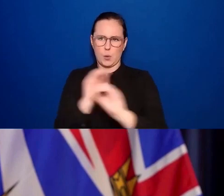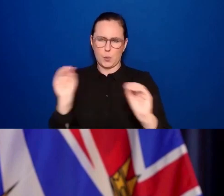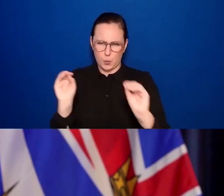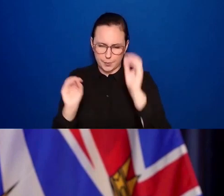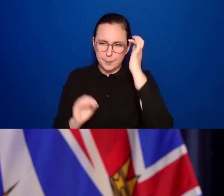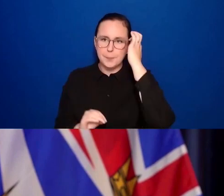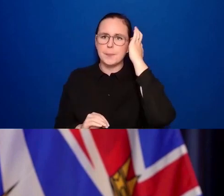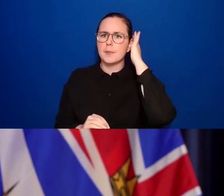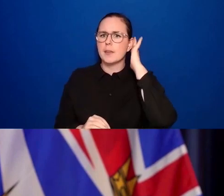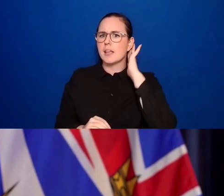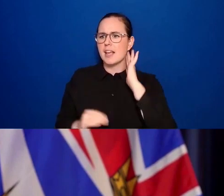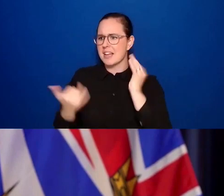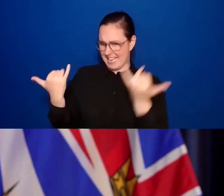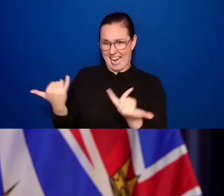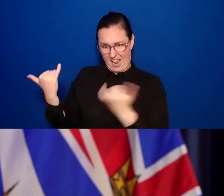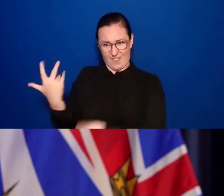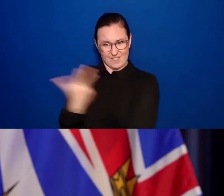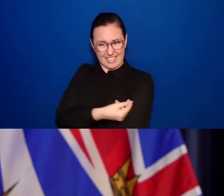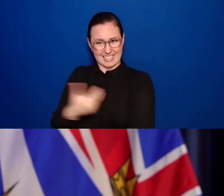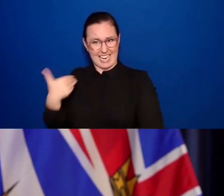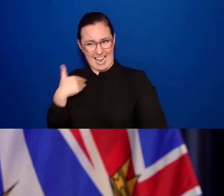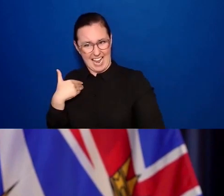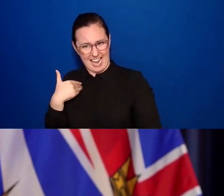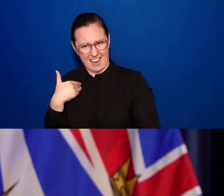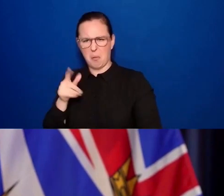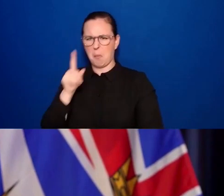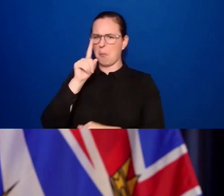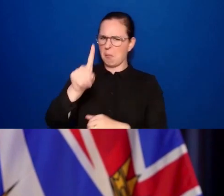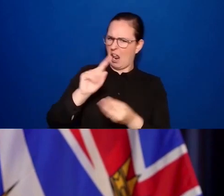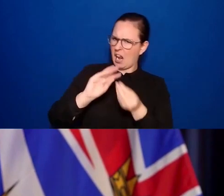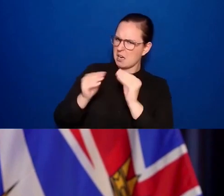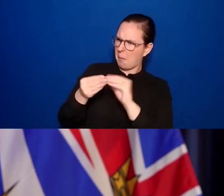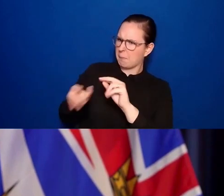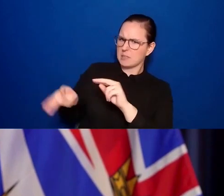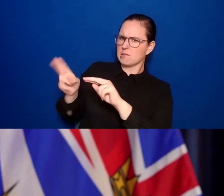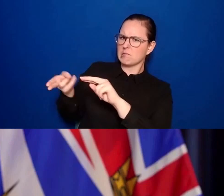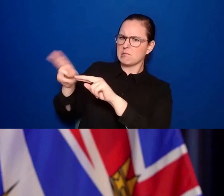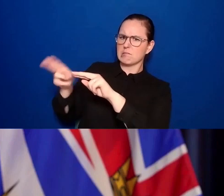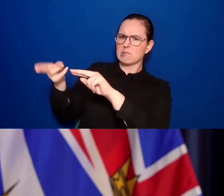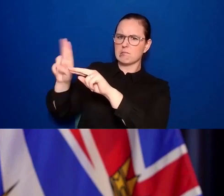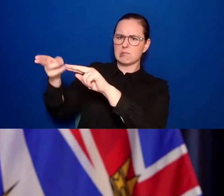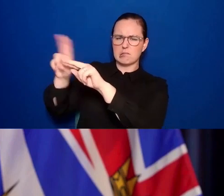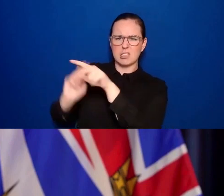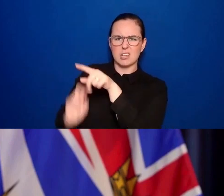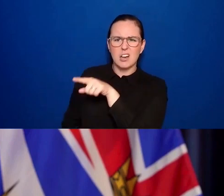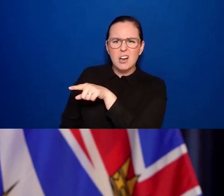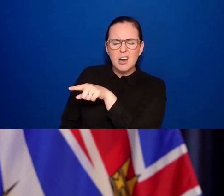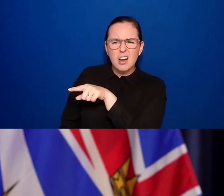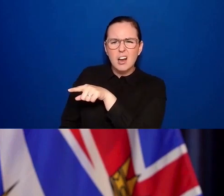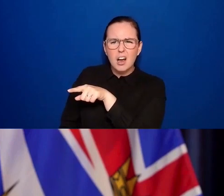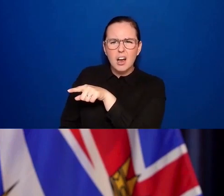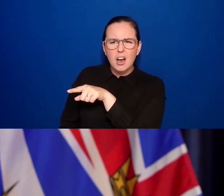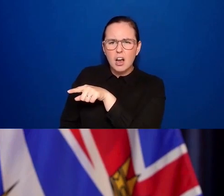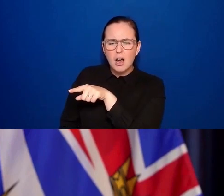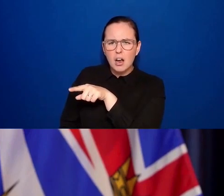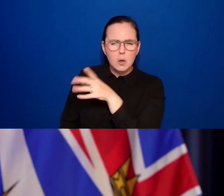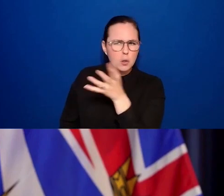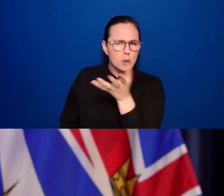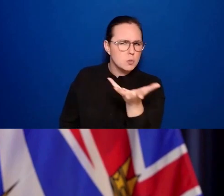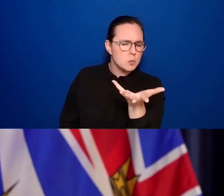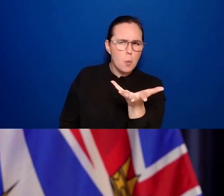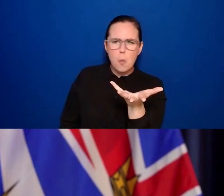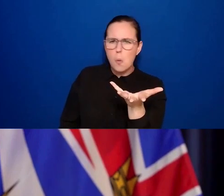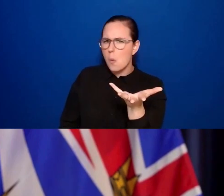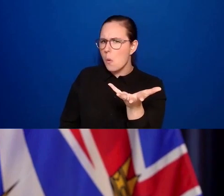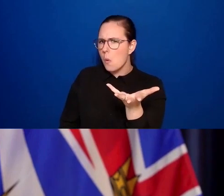So how likely was it that we were heading for some type of restrictions? And how much of